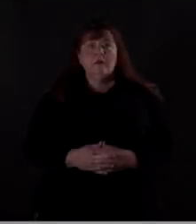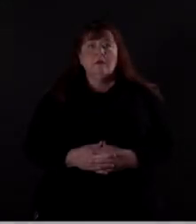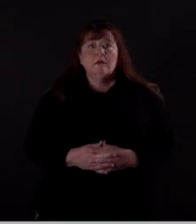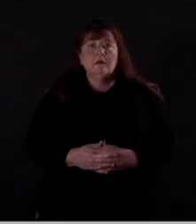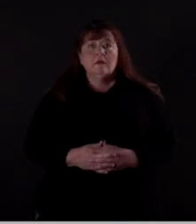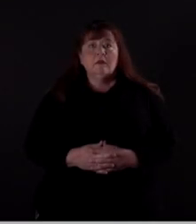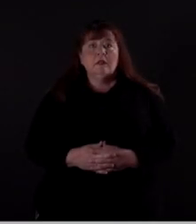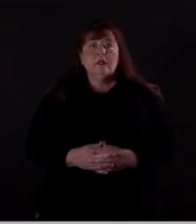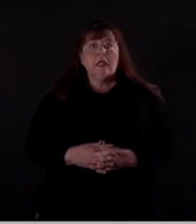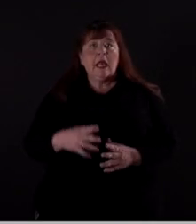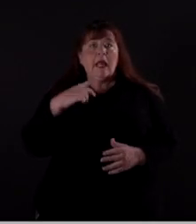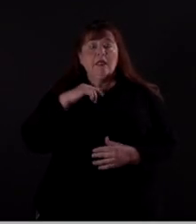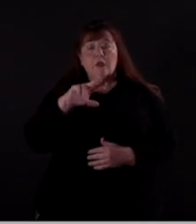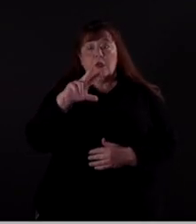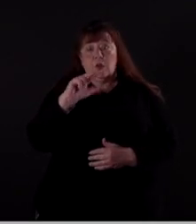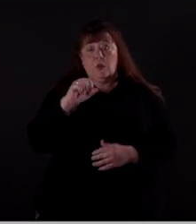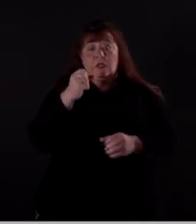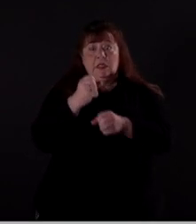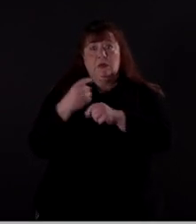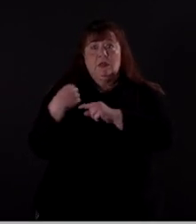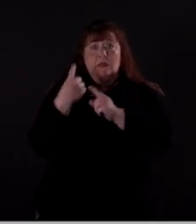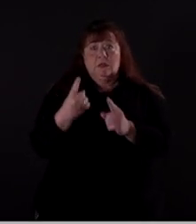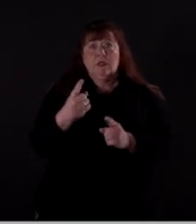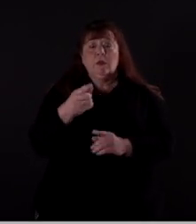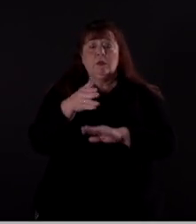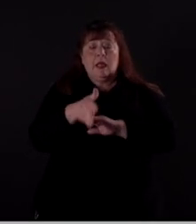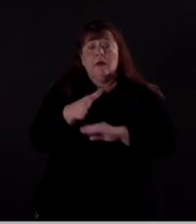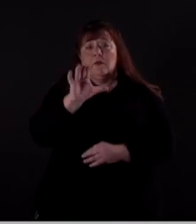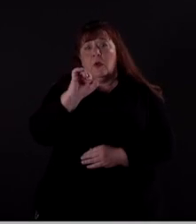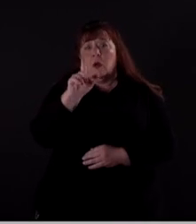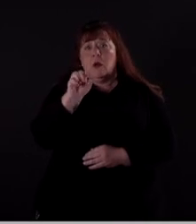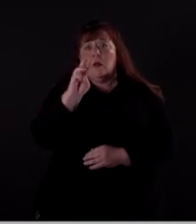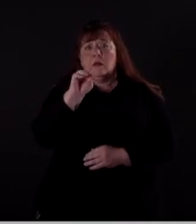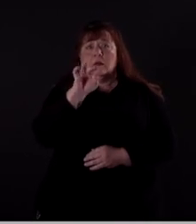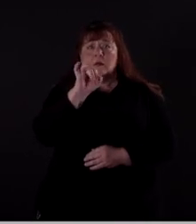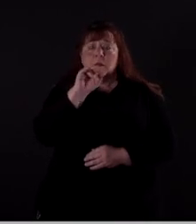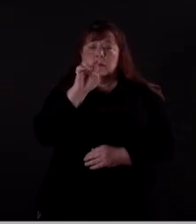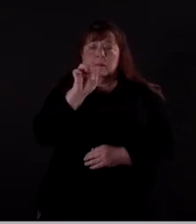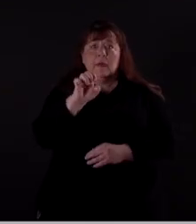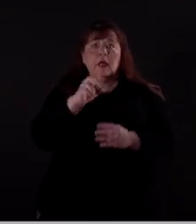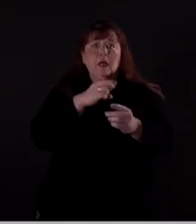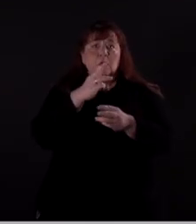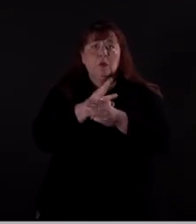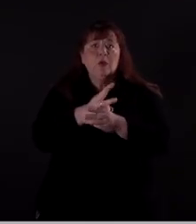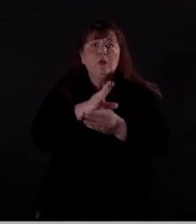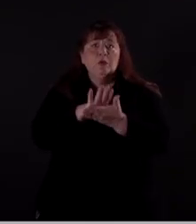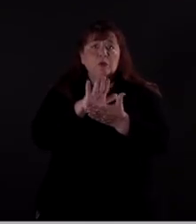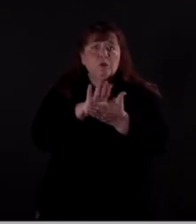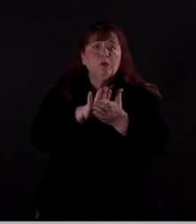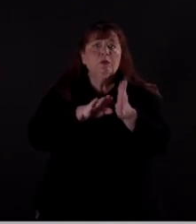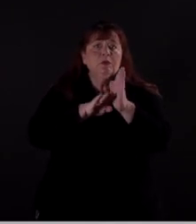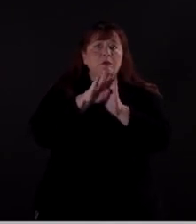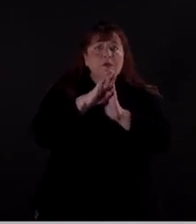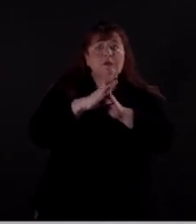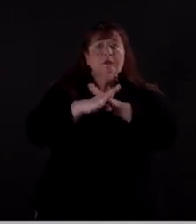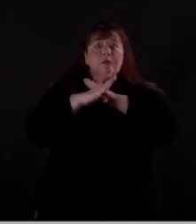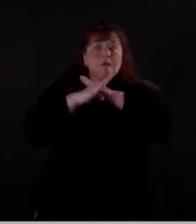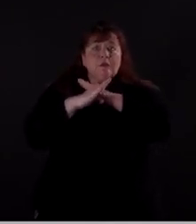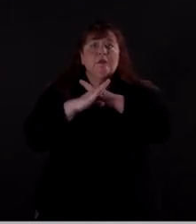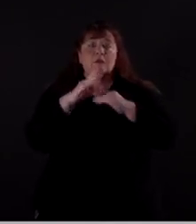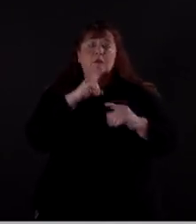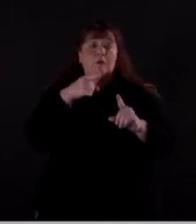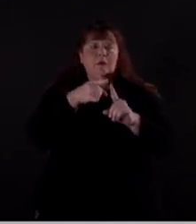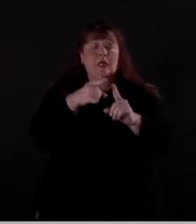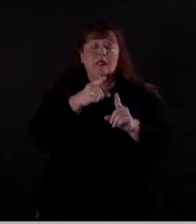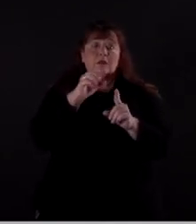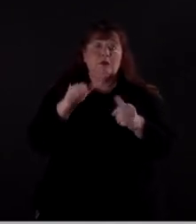As we enter the third decade in a post-Columbine world, schools around the nation continue to build resilience to their ultimate challenge,